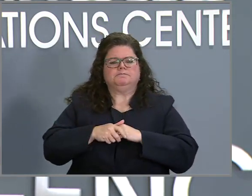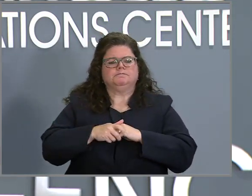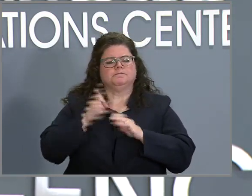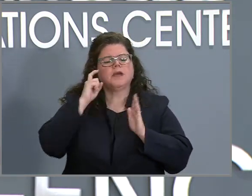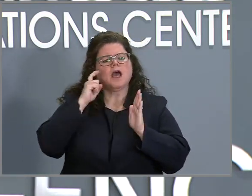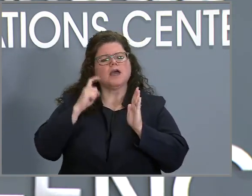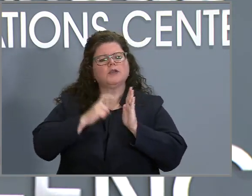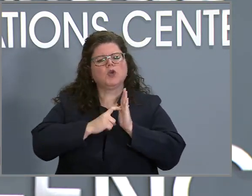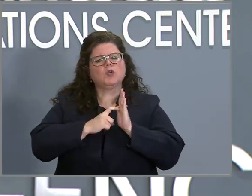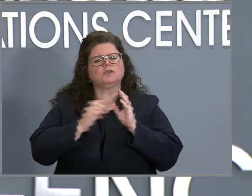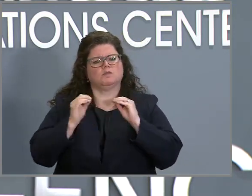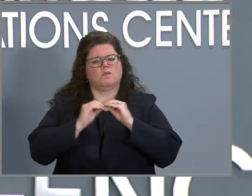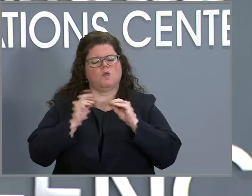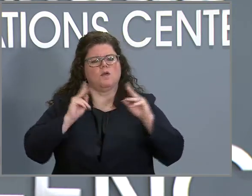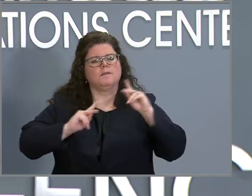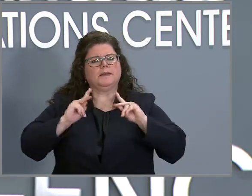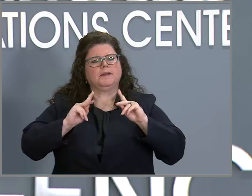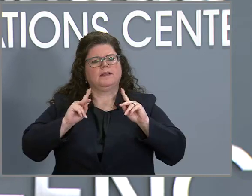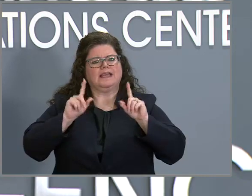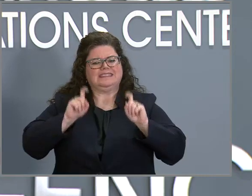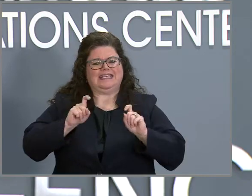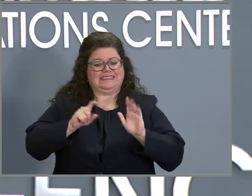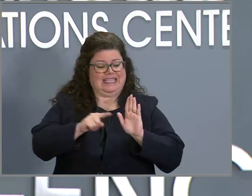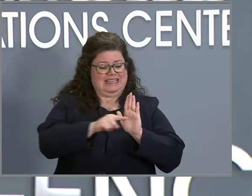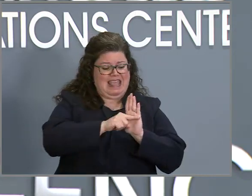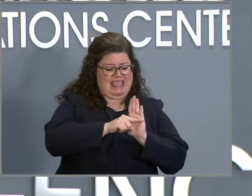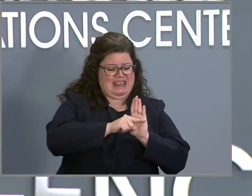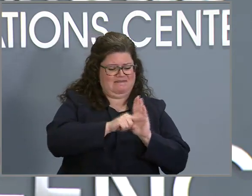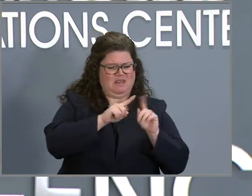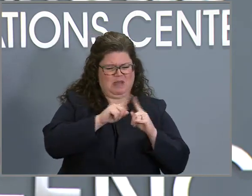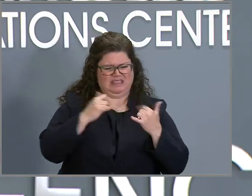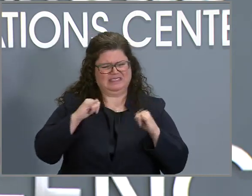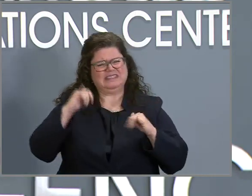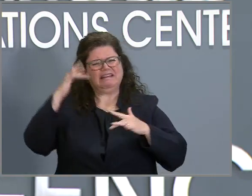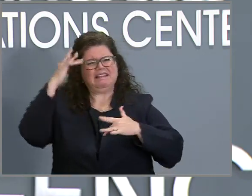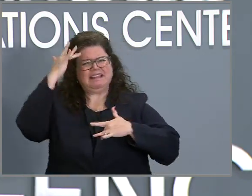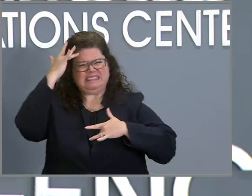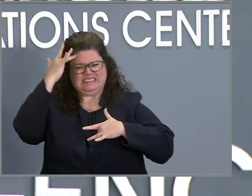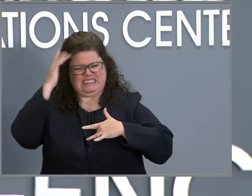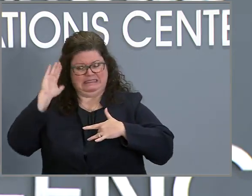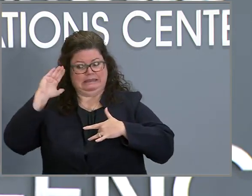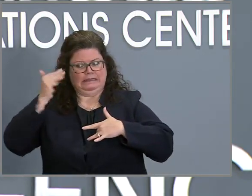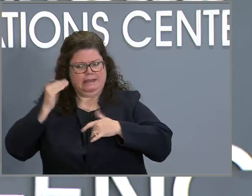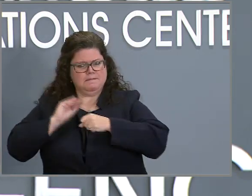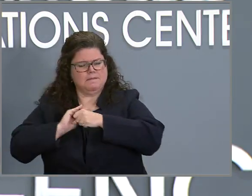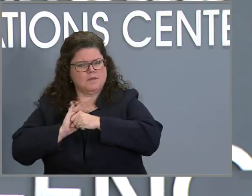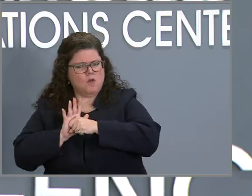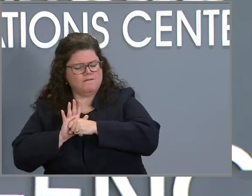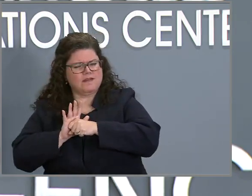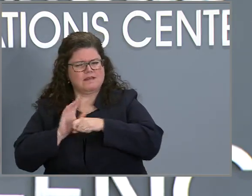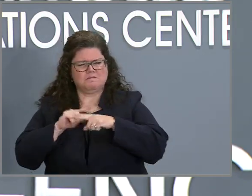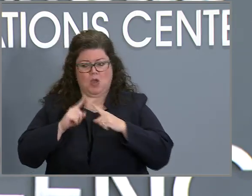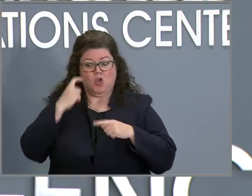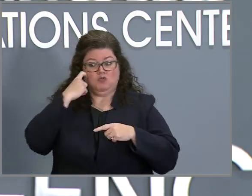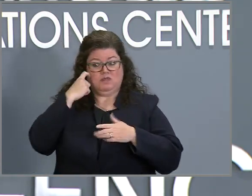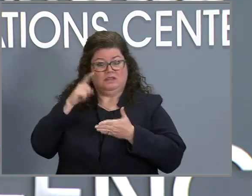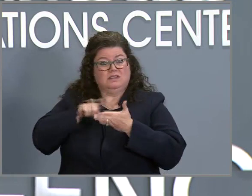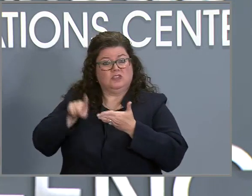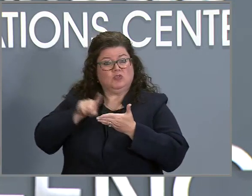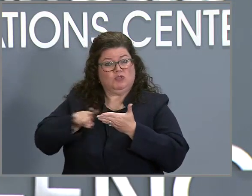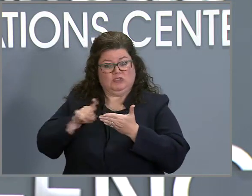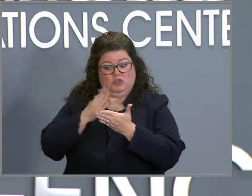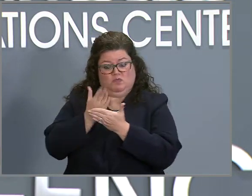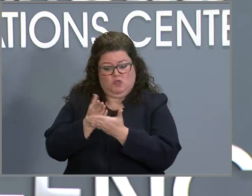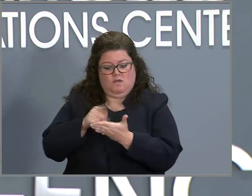um, more people are testing negative, but still coming down with symptoms of COVID. And then there's been some recent research showing that